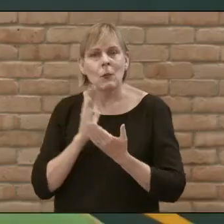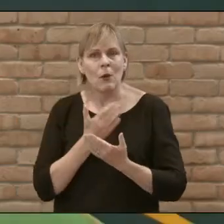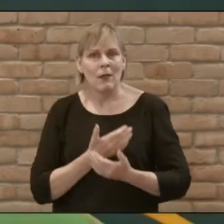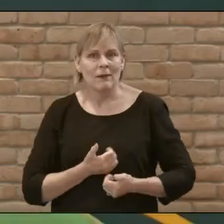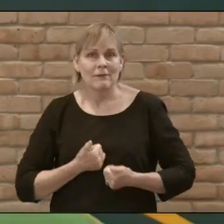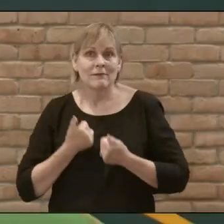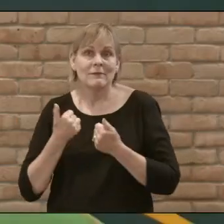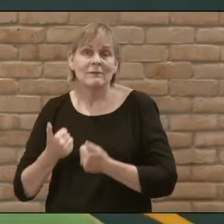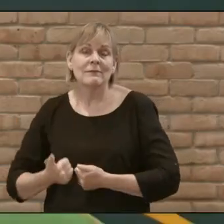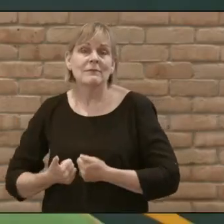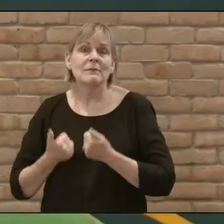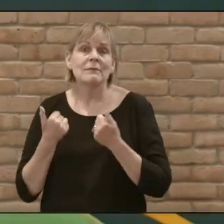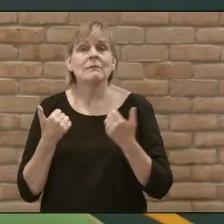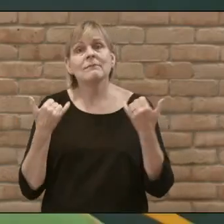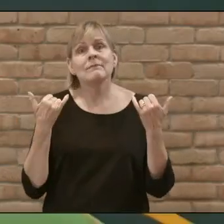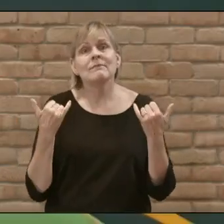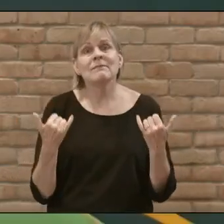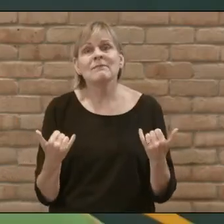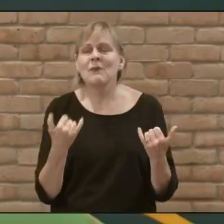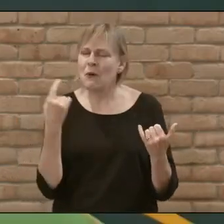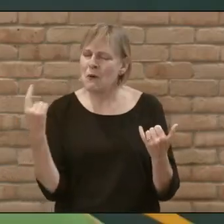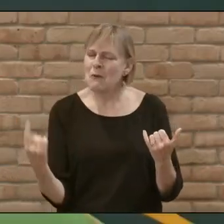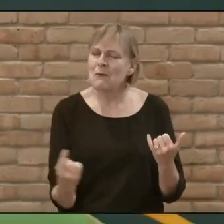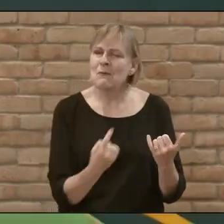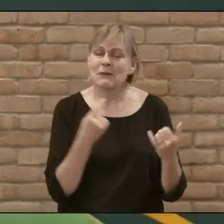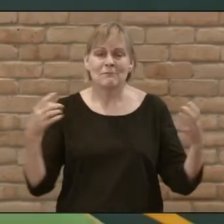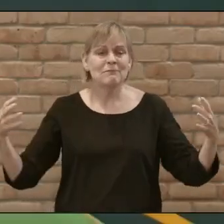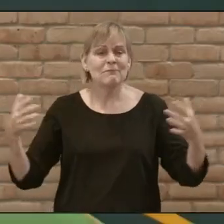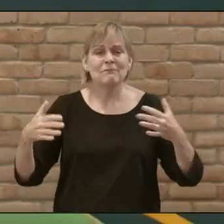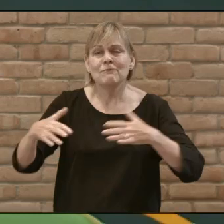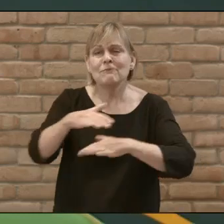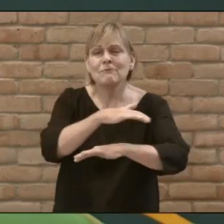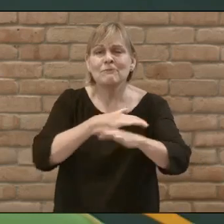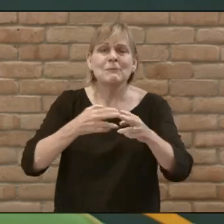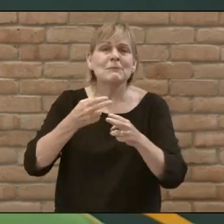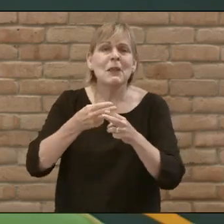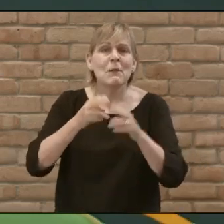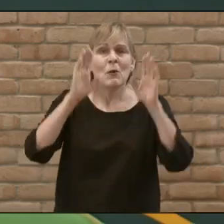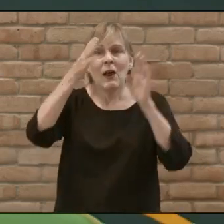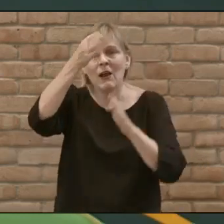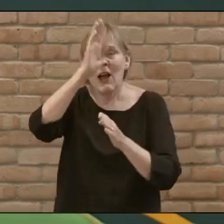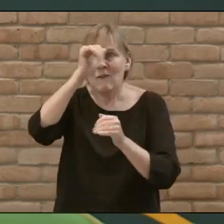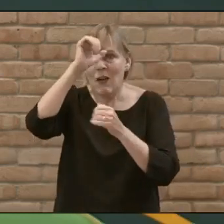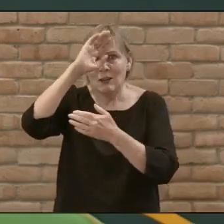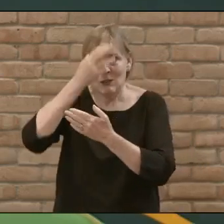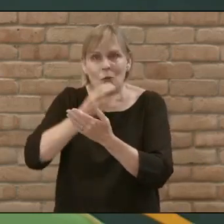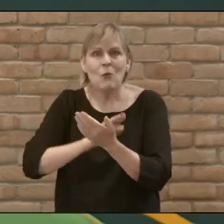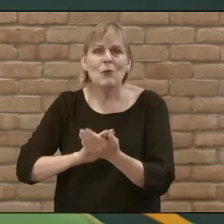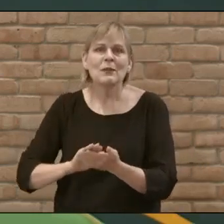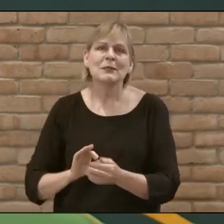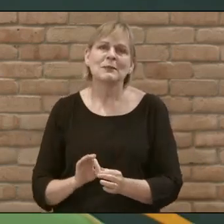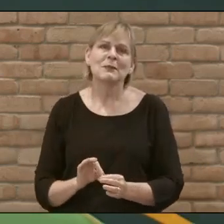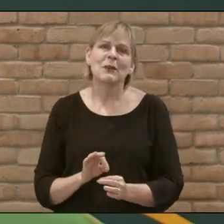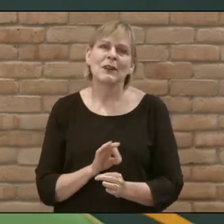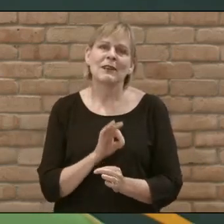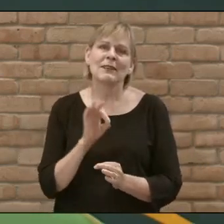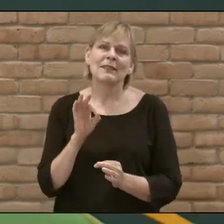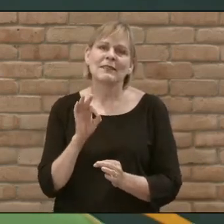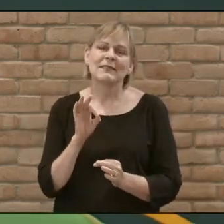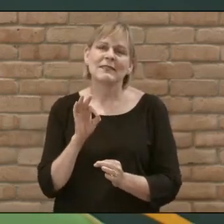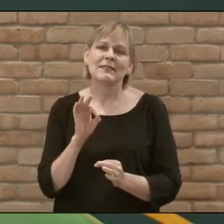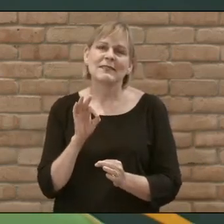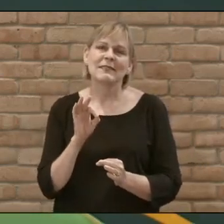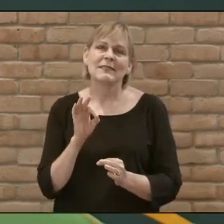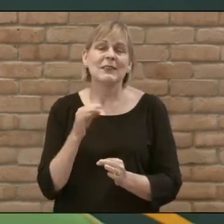lives And so as we always do We get to gather in the name of our great God Father, Son, and Holy Spirit this